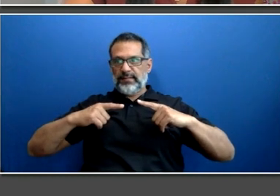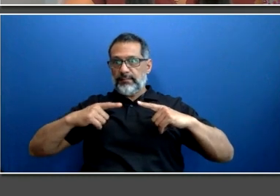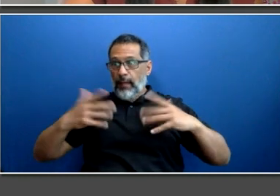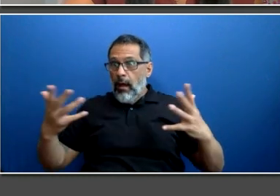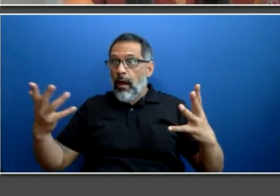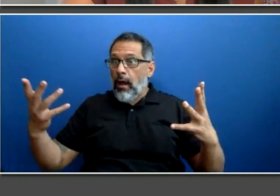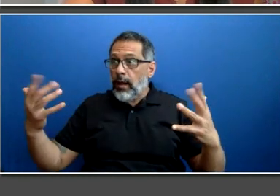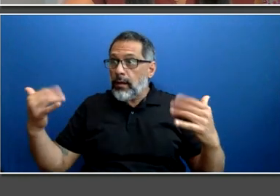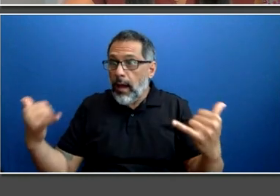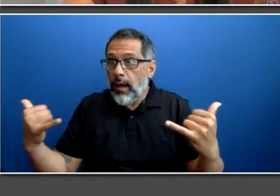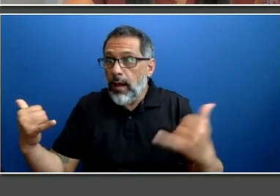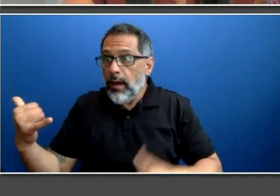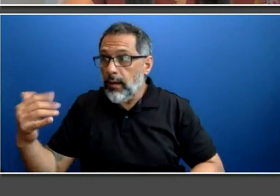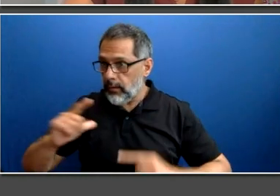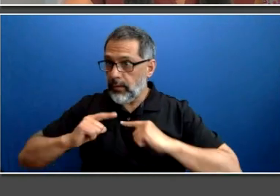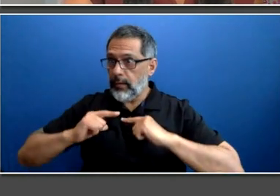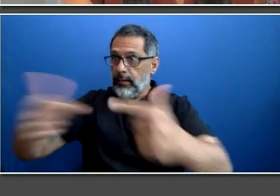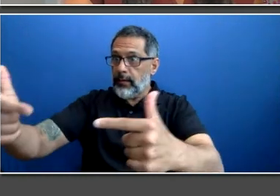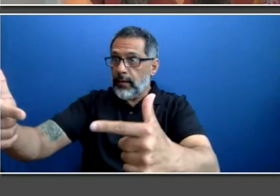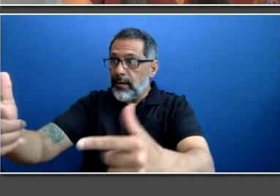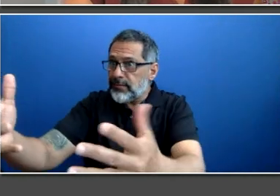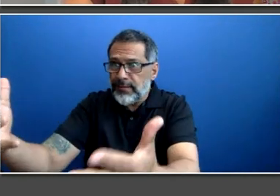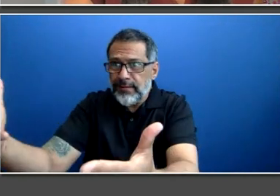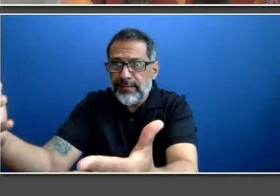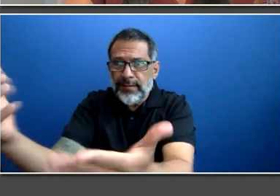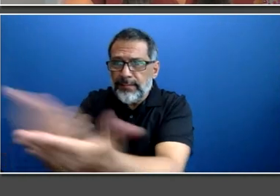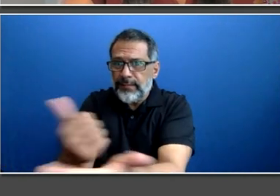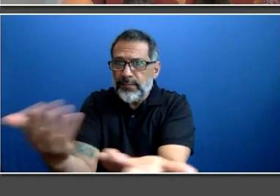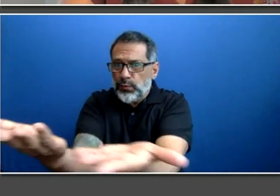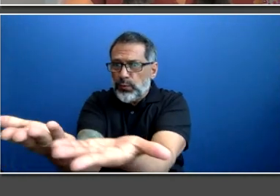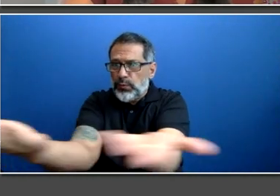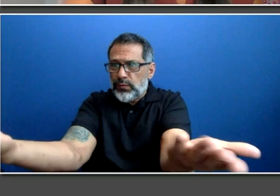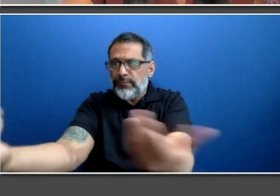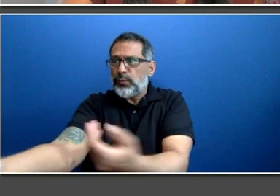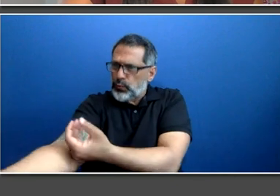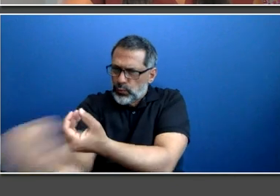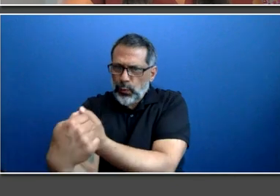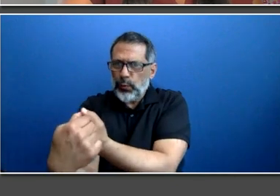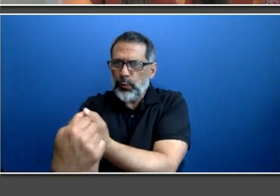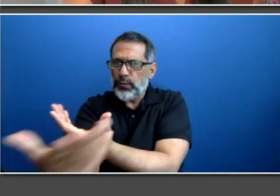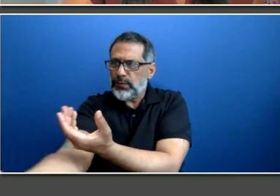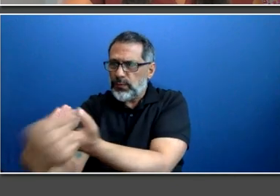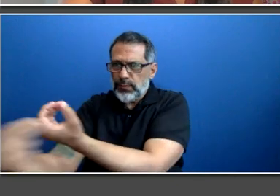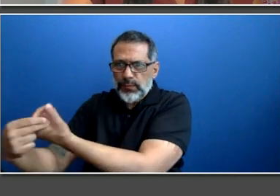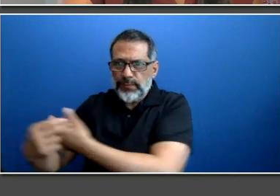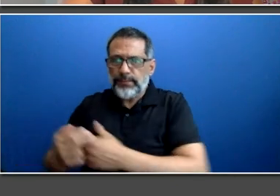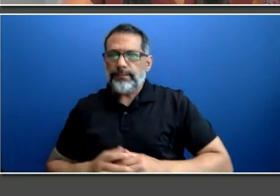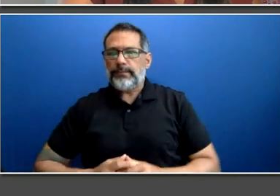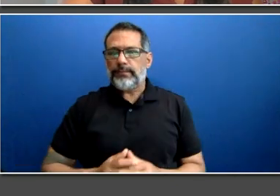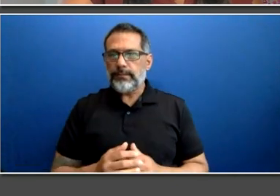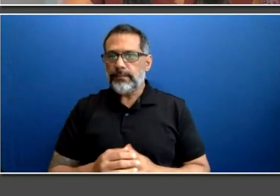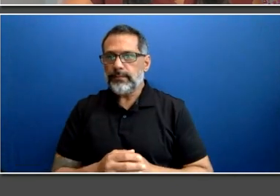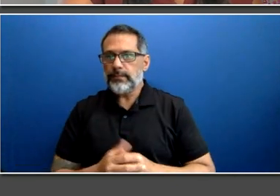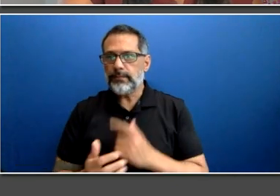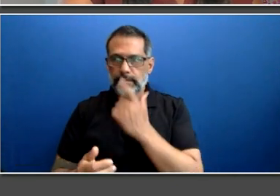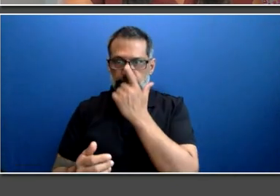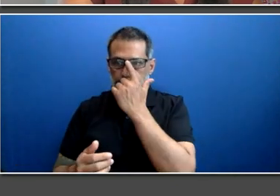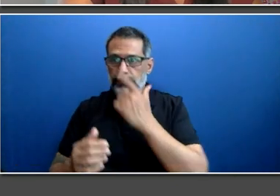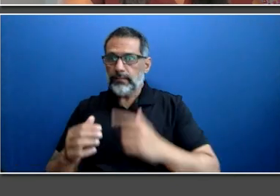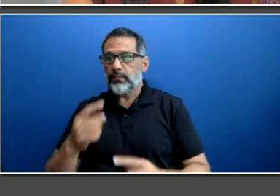event and participating. As we hire new employees, we're paying attention to diversity and inclusion